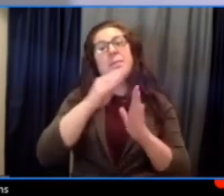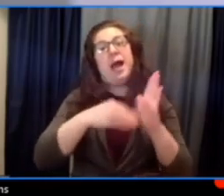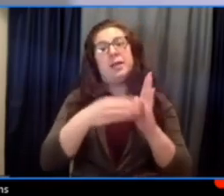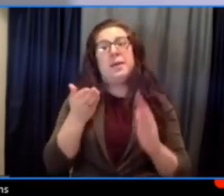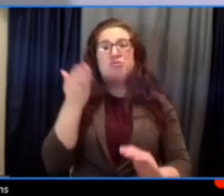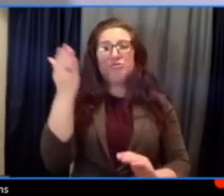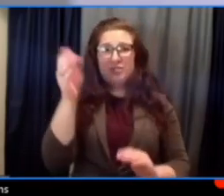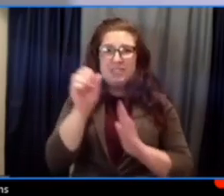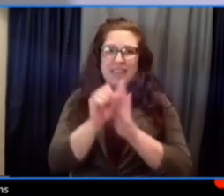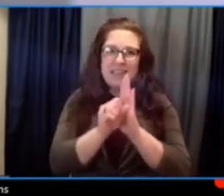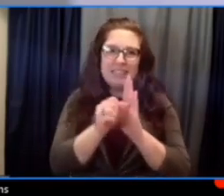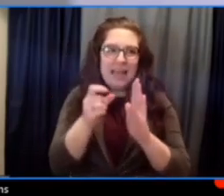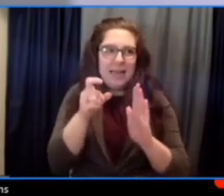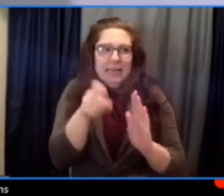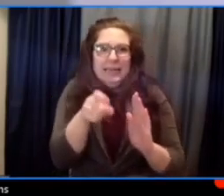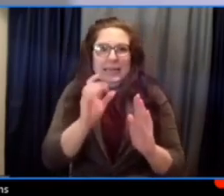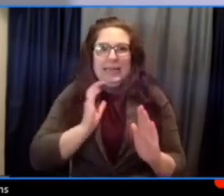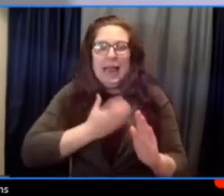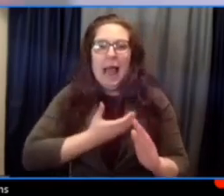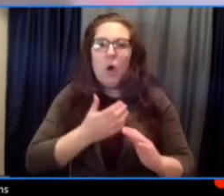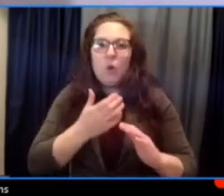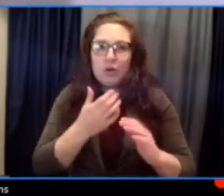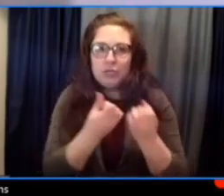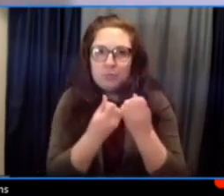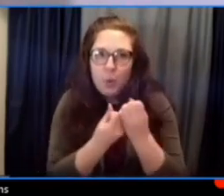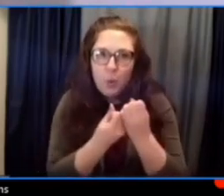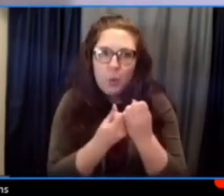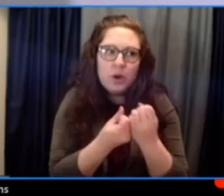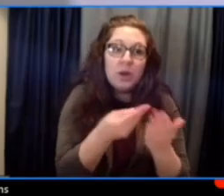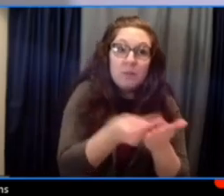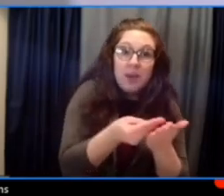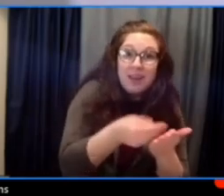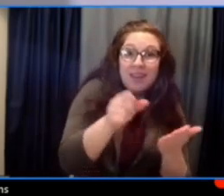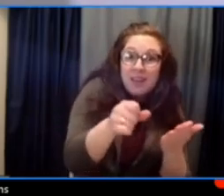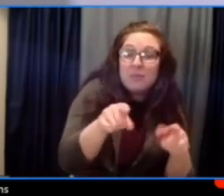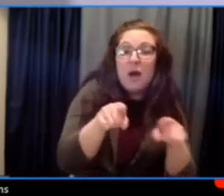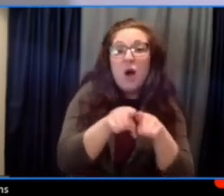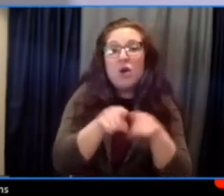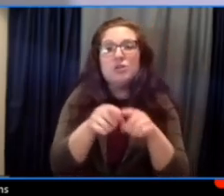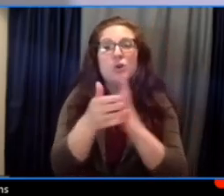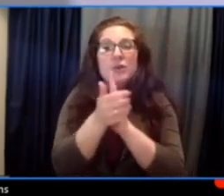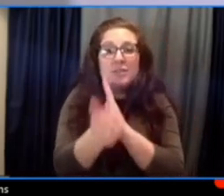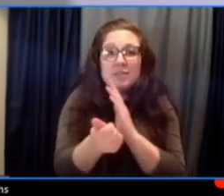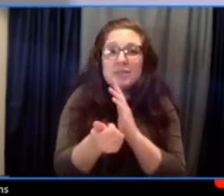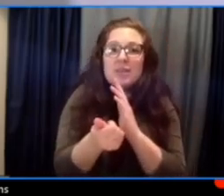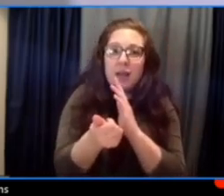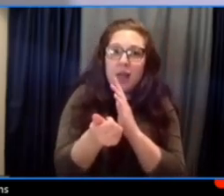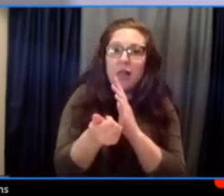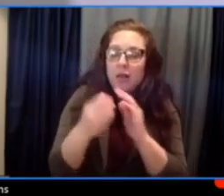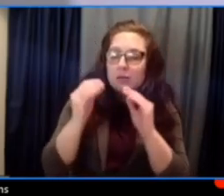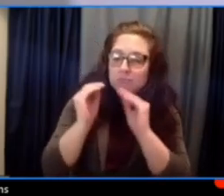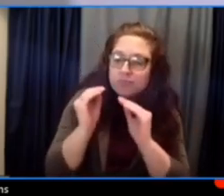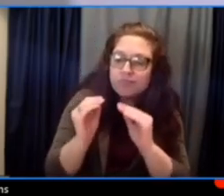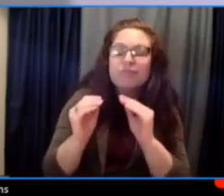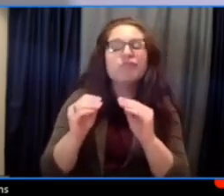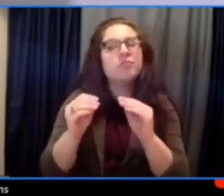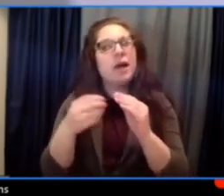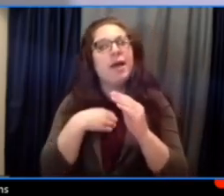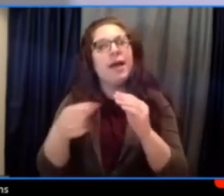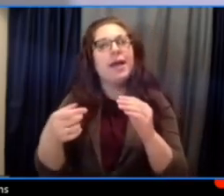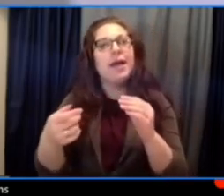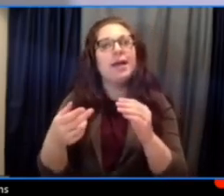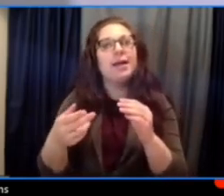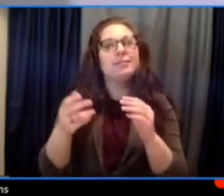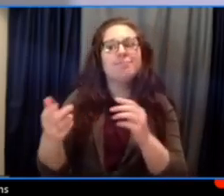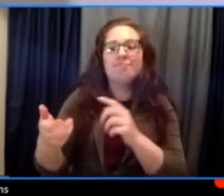not just financial support, but also, you know, capacity building and skills building. But then also, we need